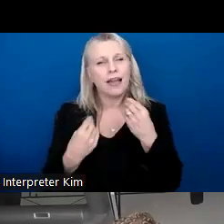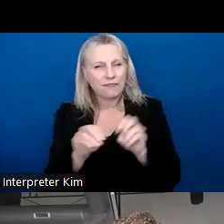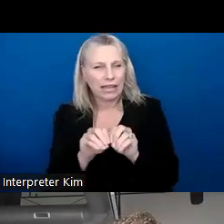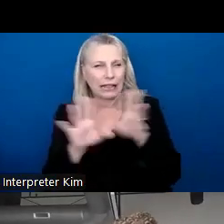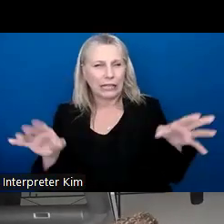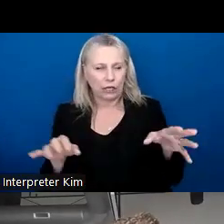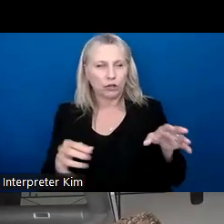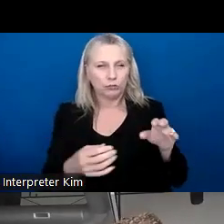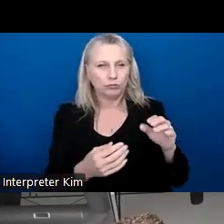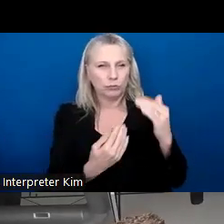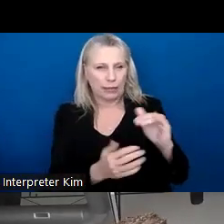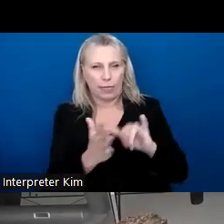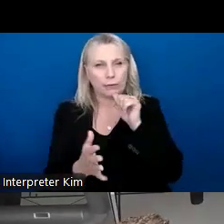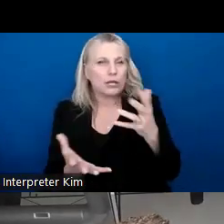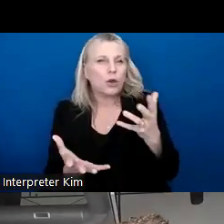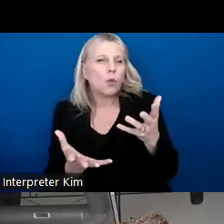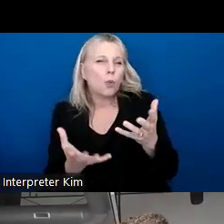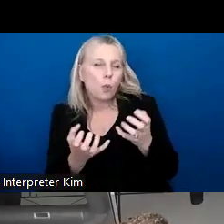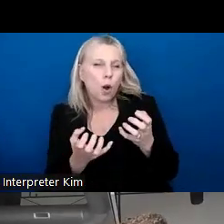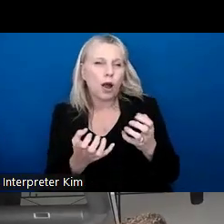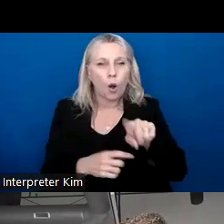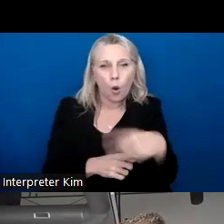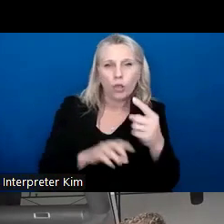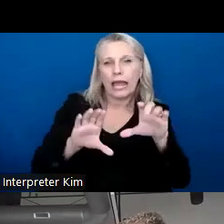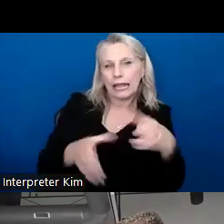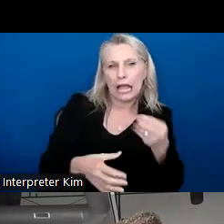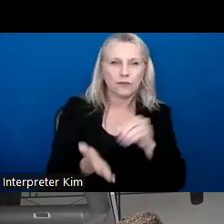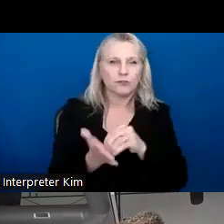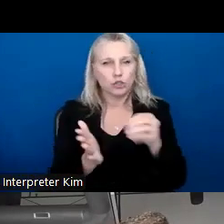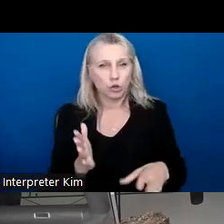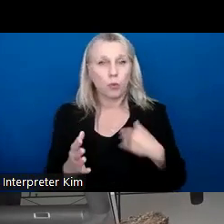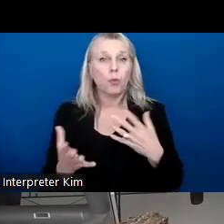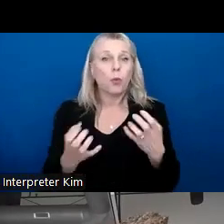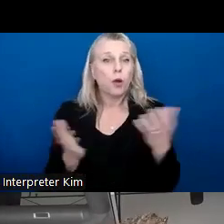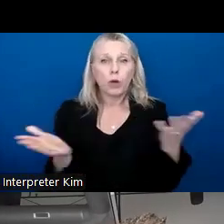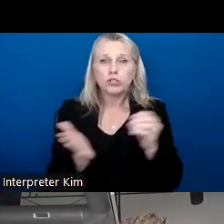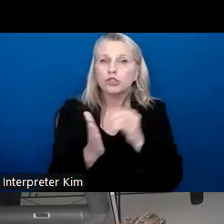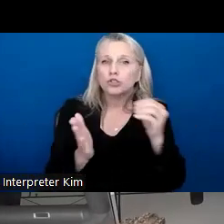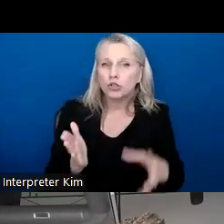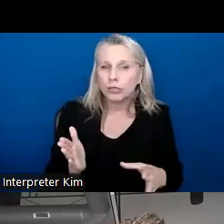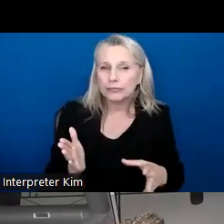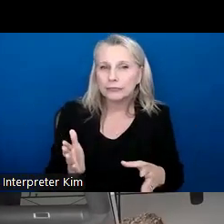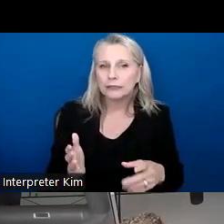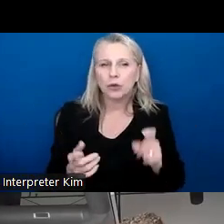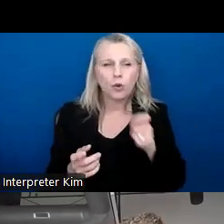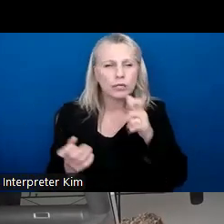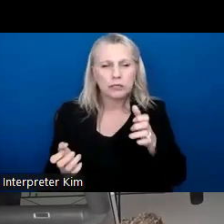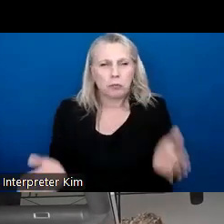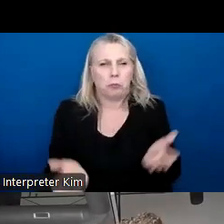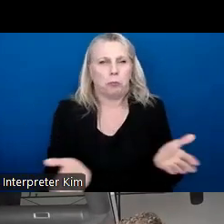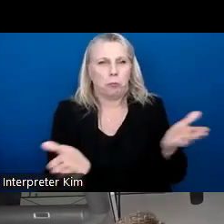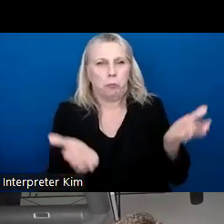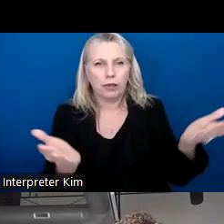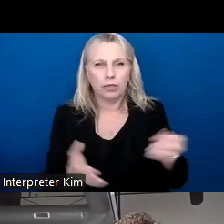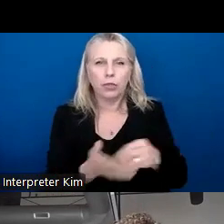parameters that we didn't want just the A plus students. We wanted students that probably just needed a nudge in the right direction, right?